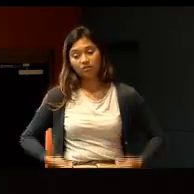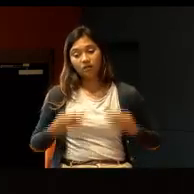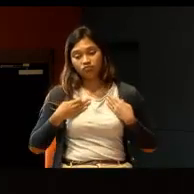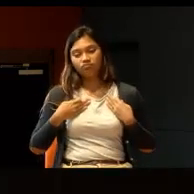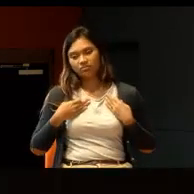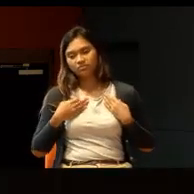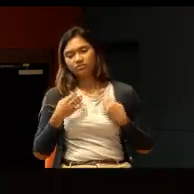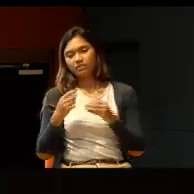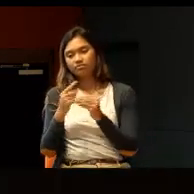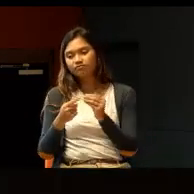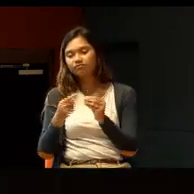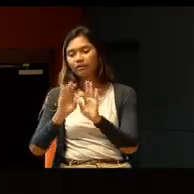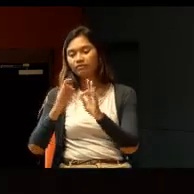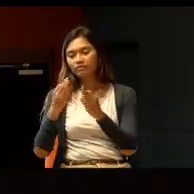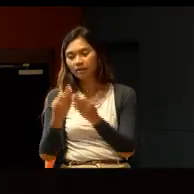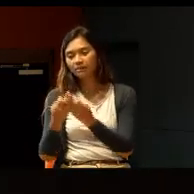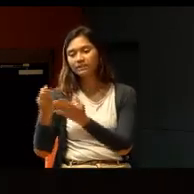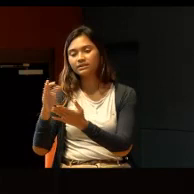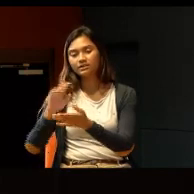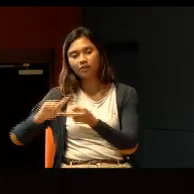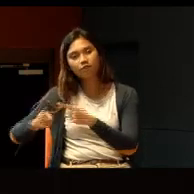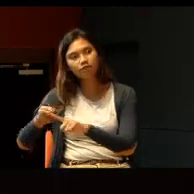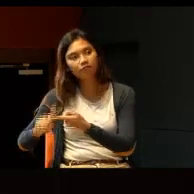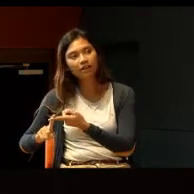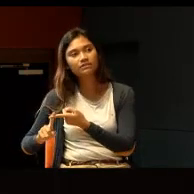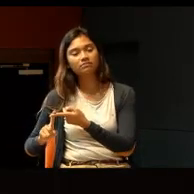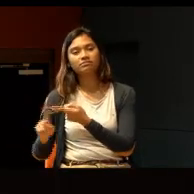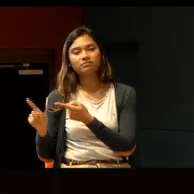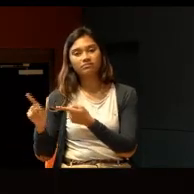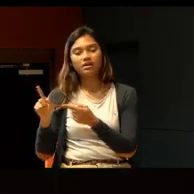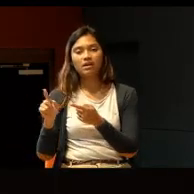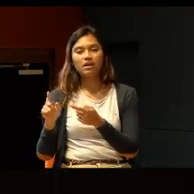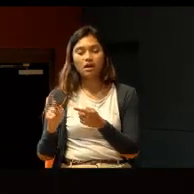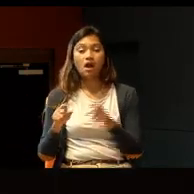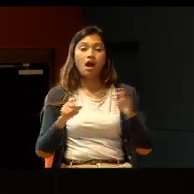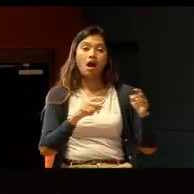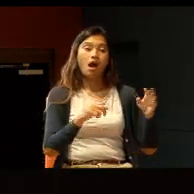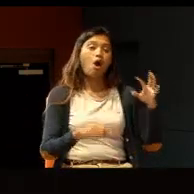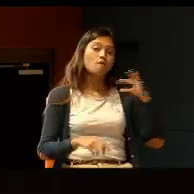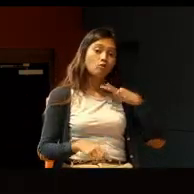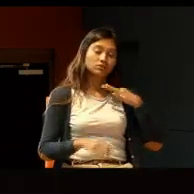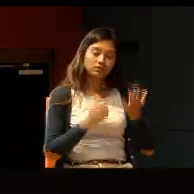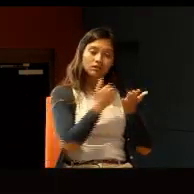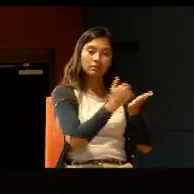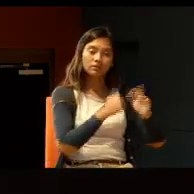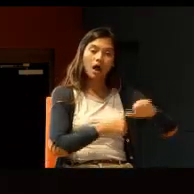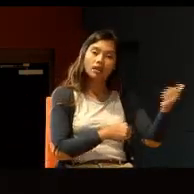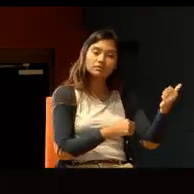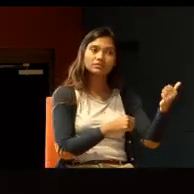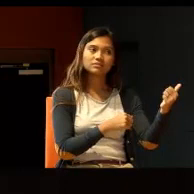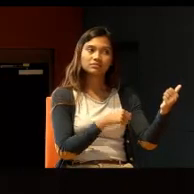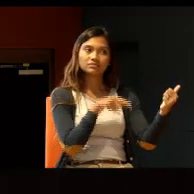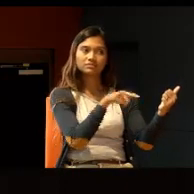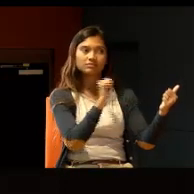my friends, it becomes more meaningful. And, volunteering, helping others, is not